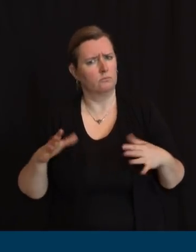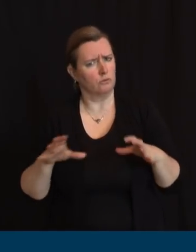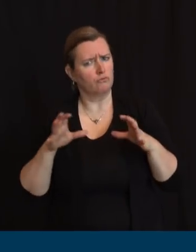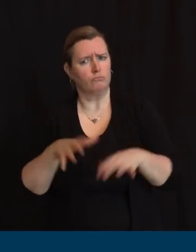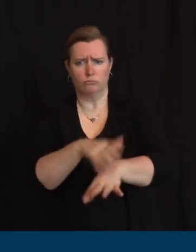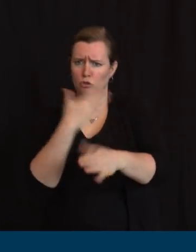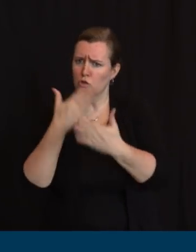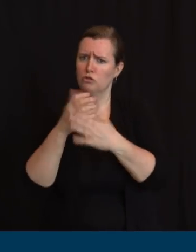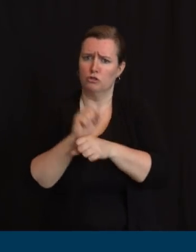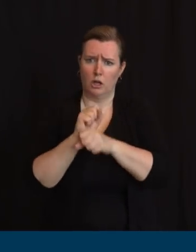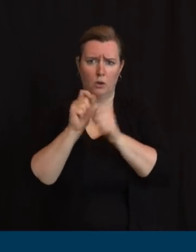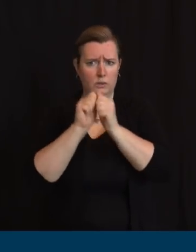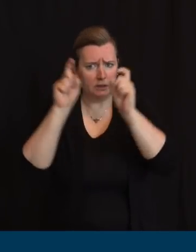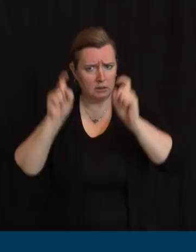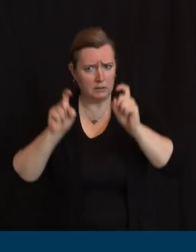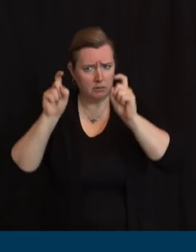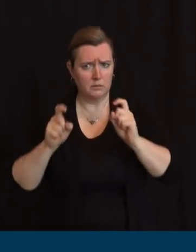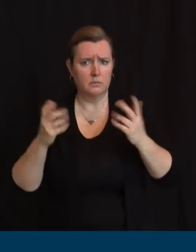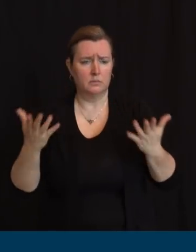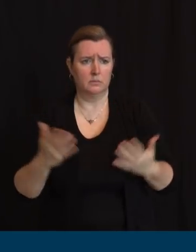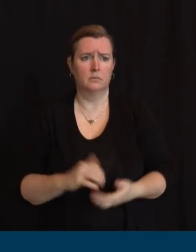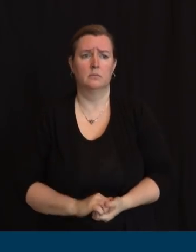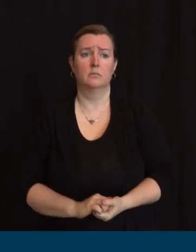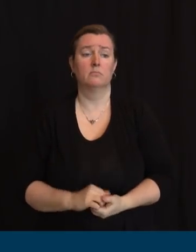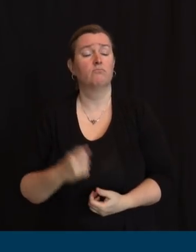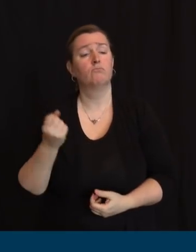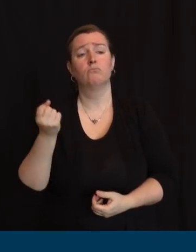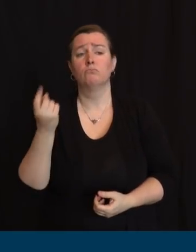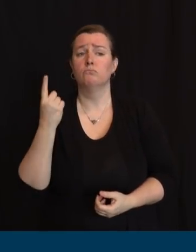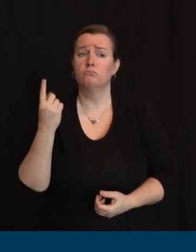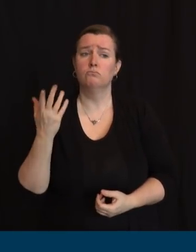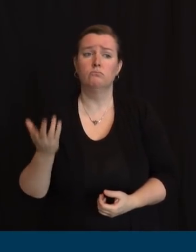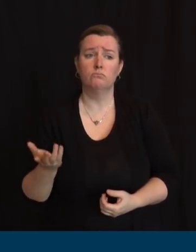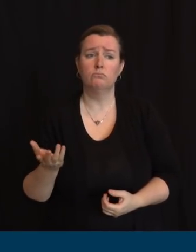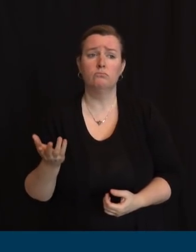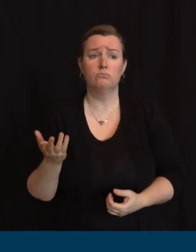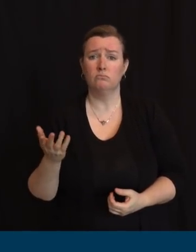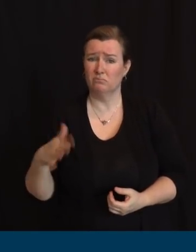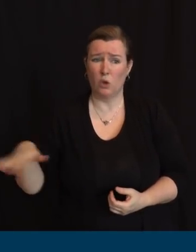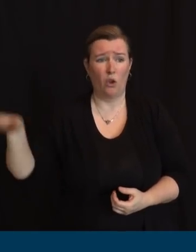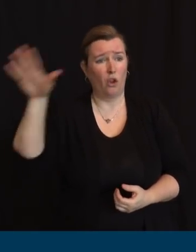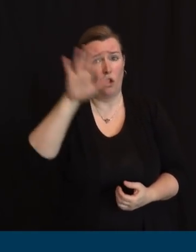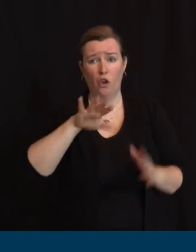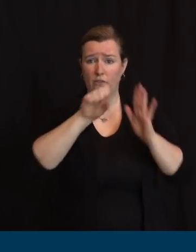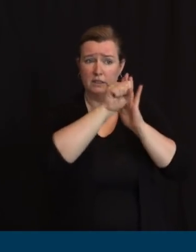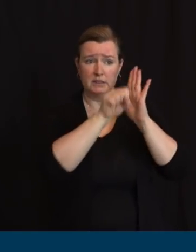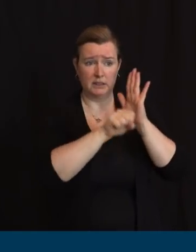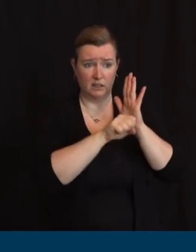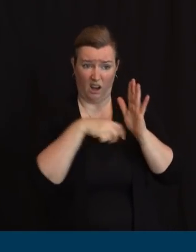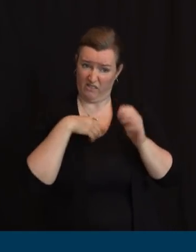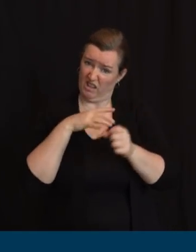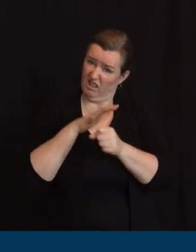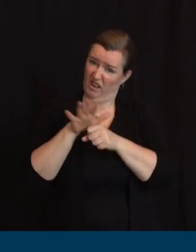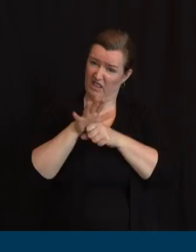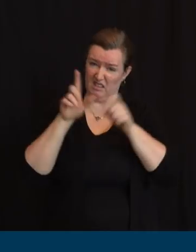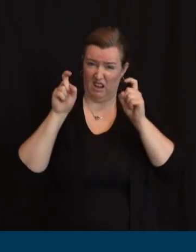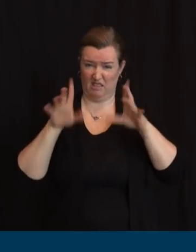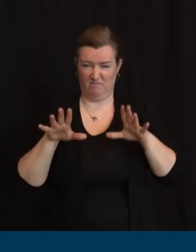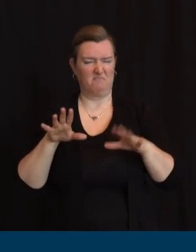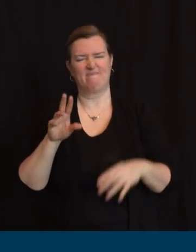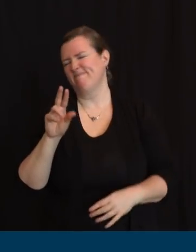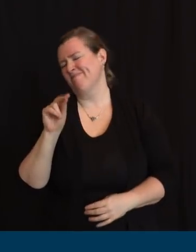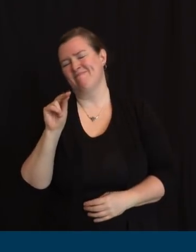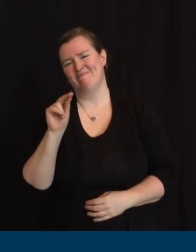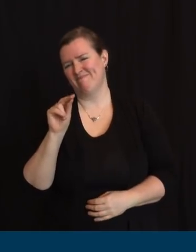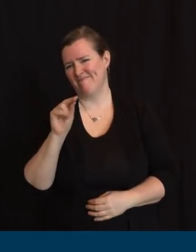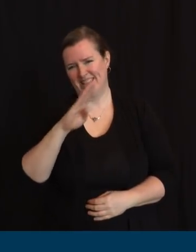no state has the resources they need to test at the scale that they need to test, including those three